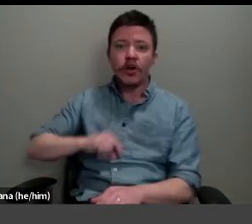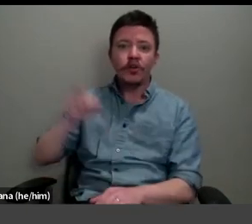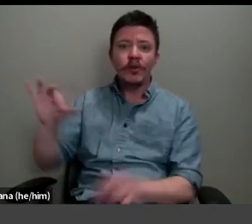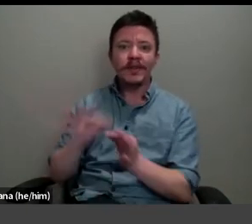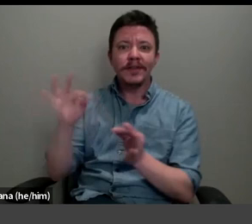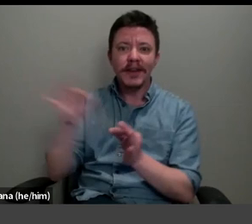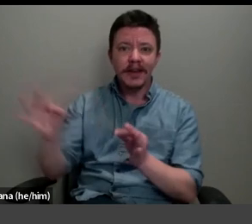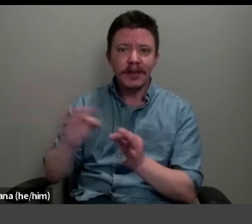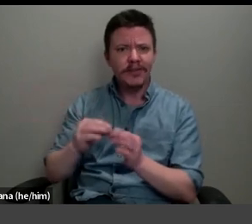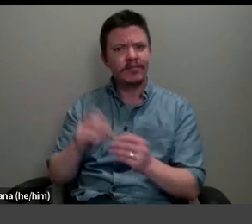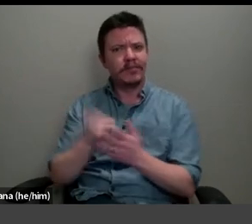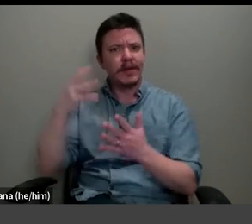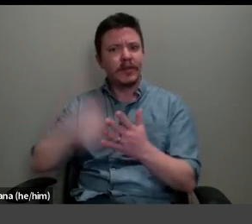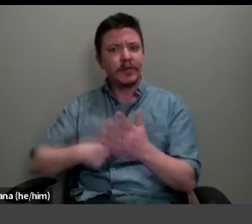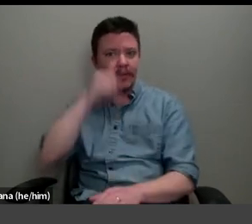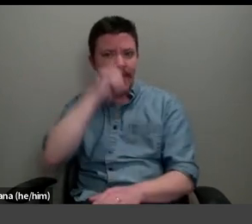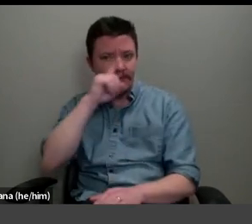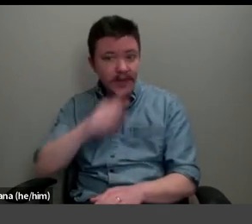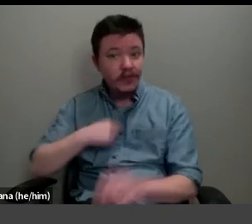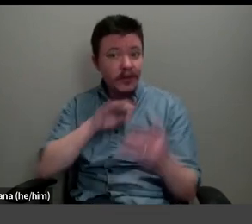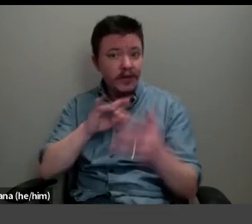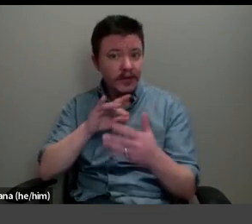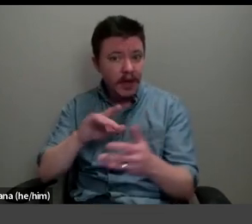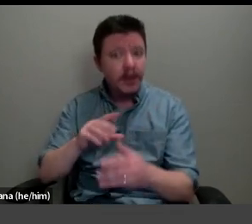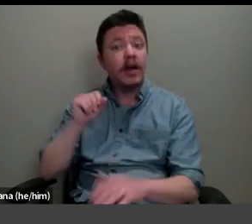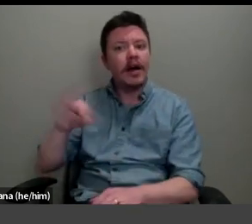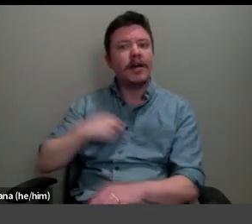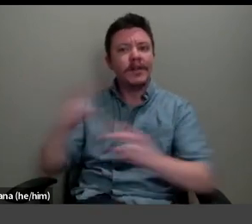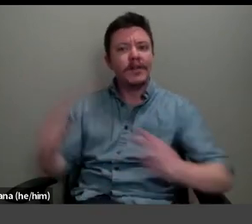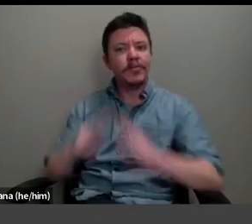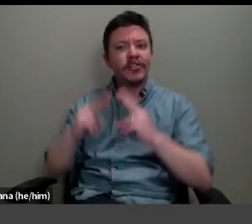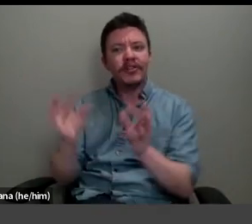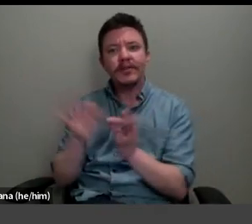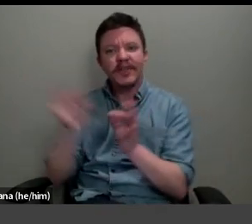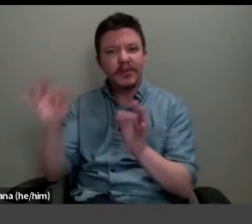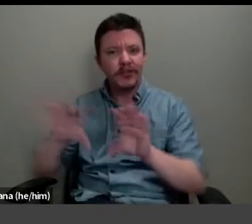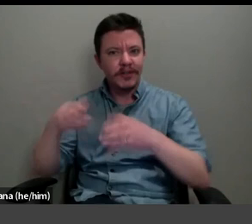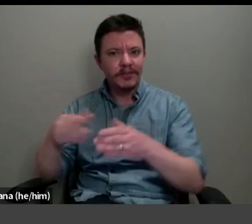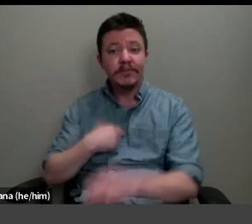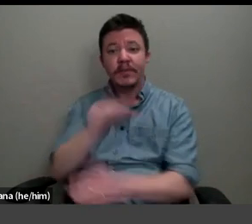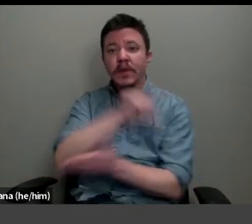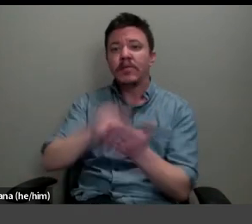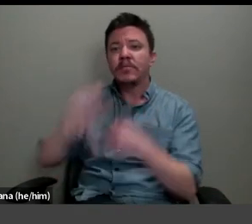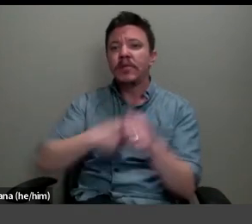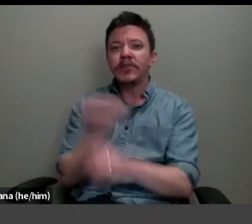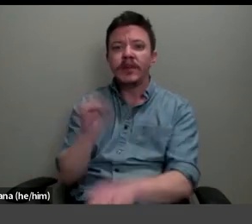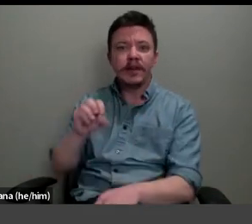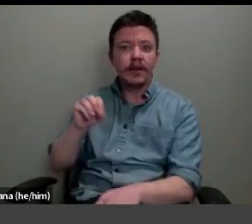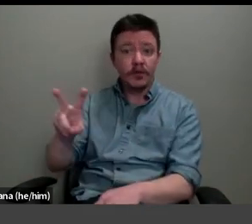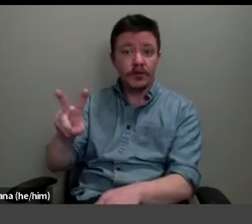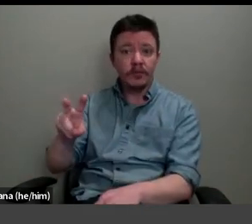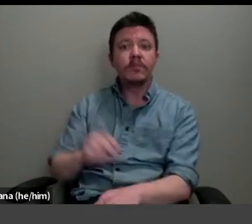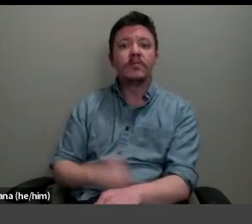study of the working habits of the Parisian seamstress, published in 1902 by art critic and writer,